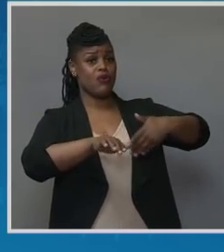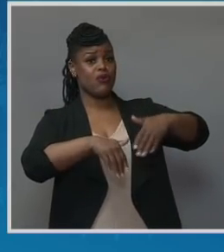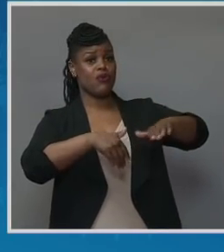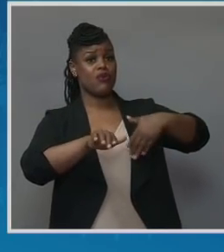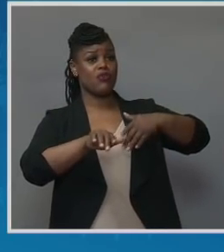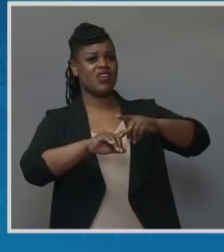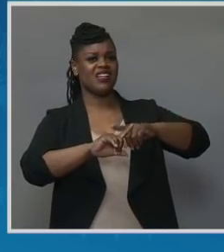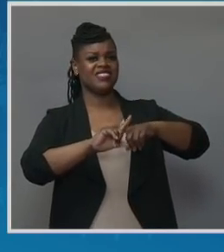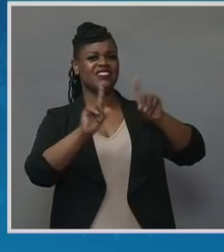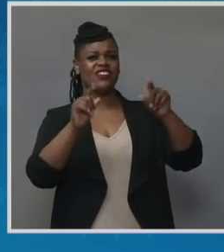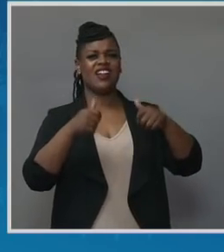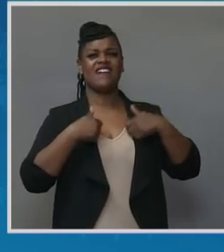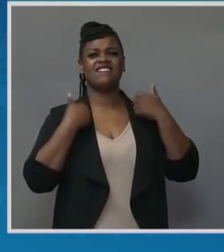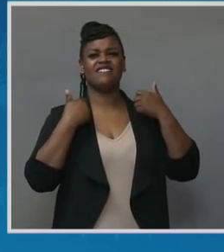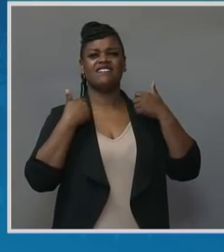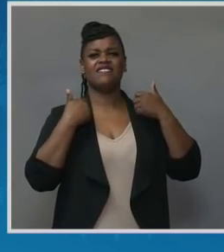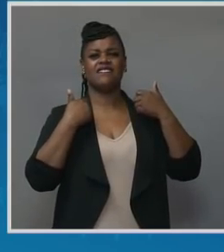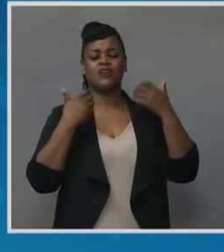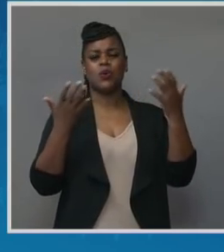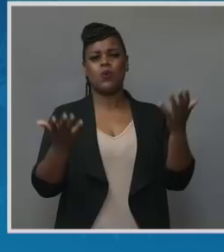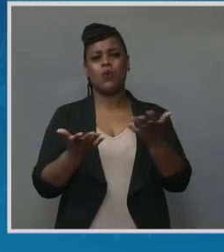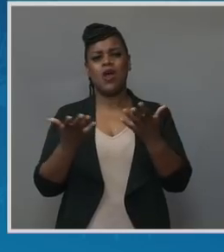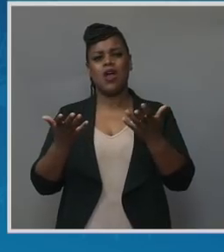once had prior to their loss.